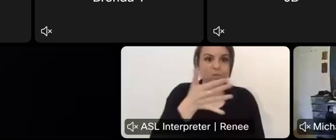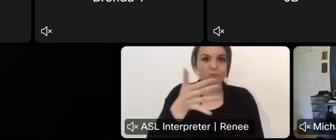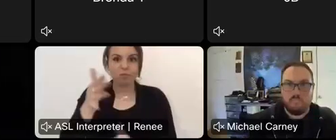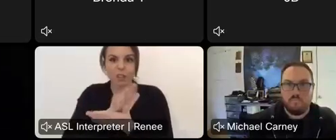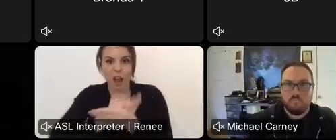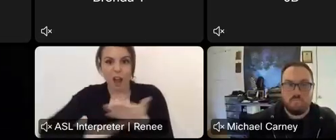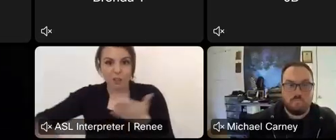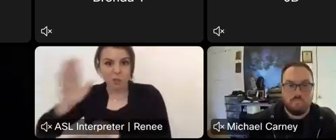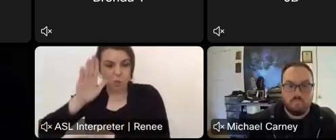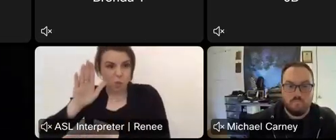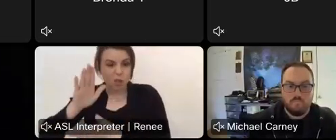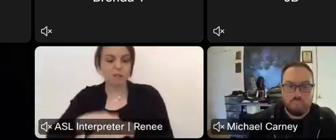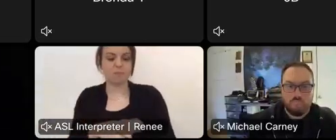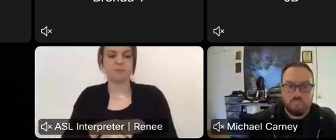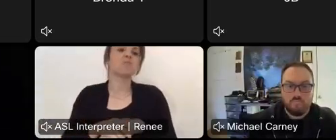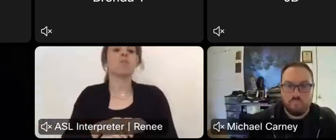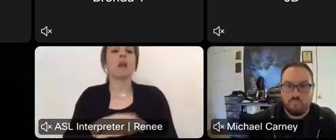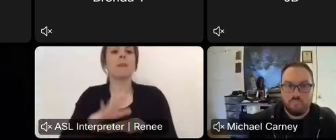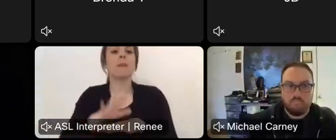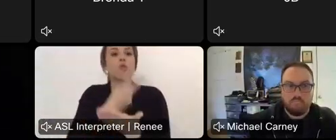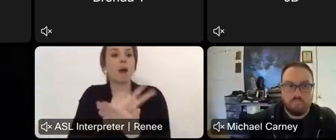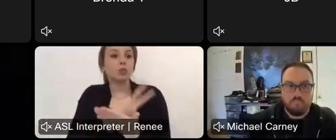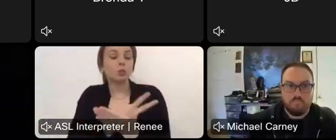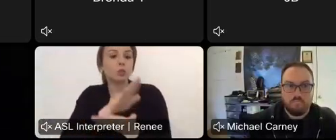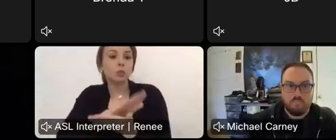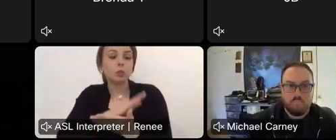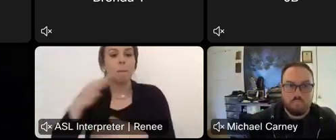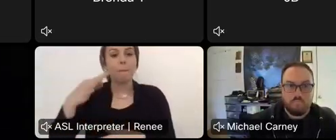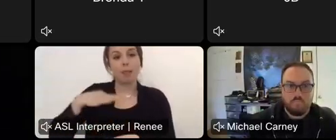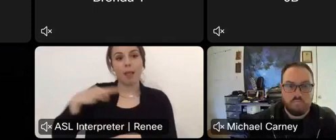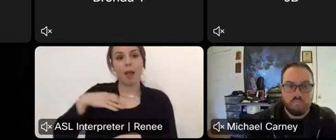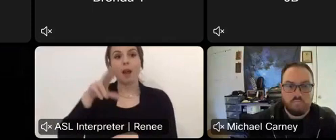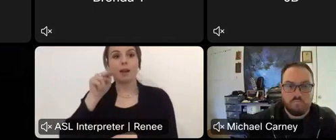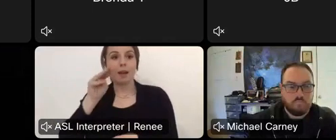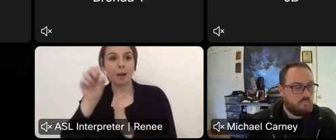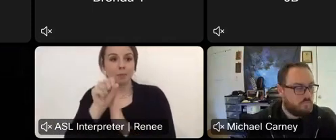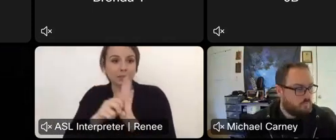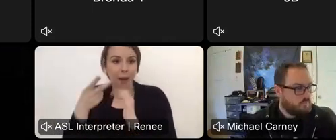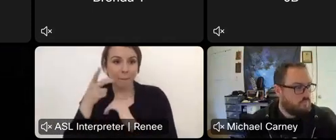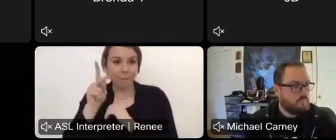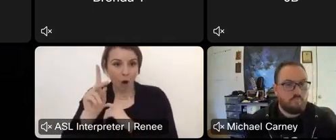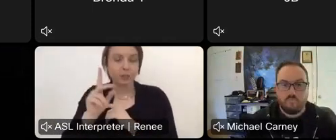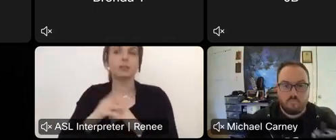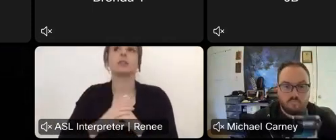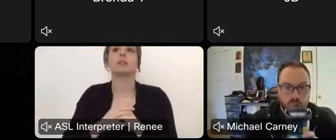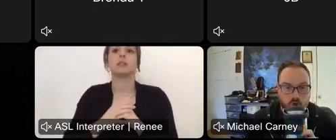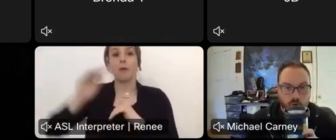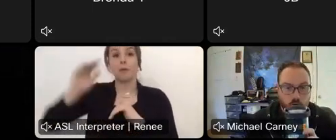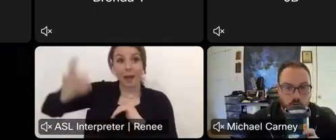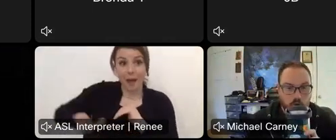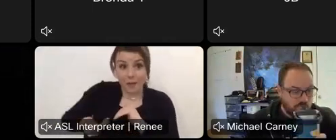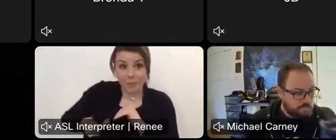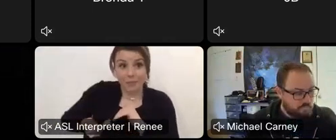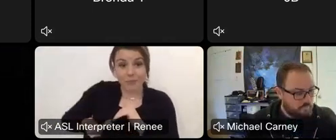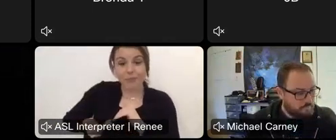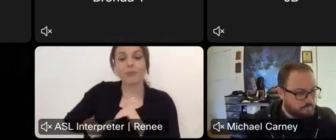After graduate school, I applied to become an employee with New Mexico state parks, and I was luckily hired for a park law